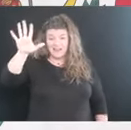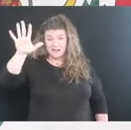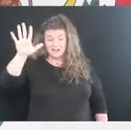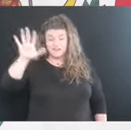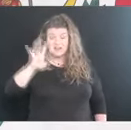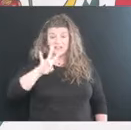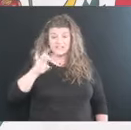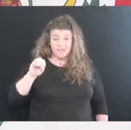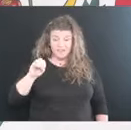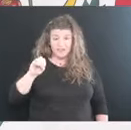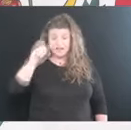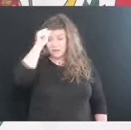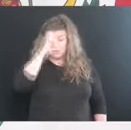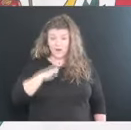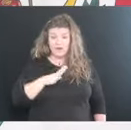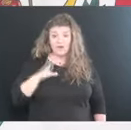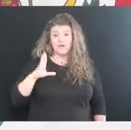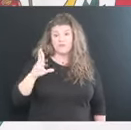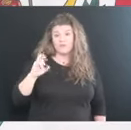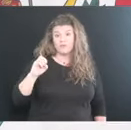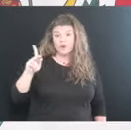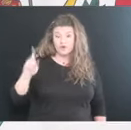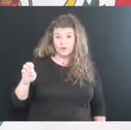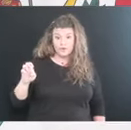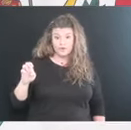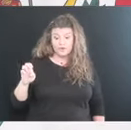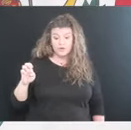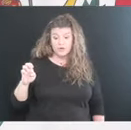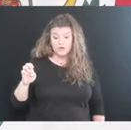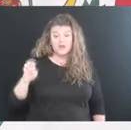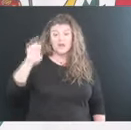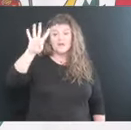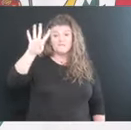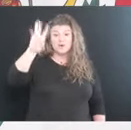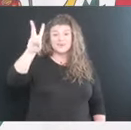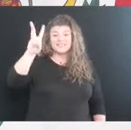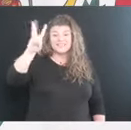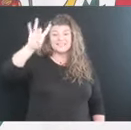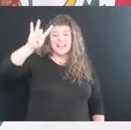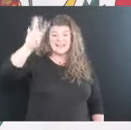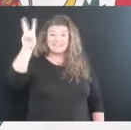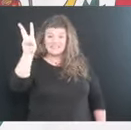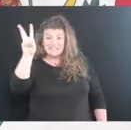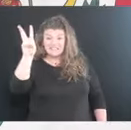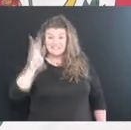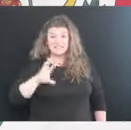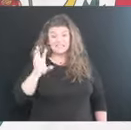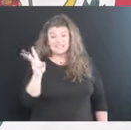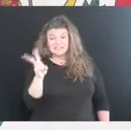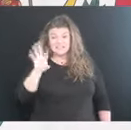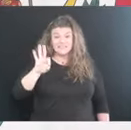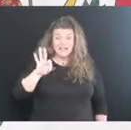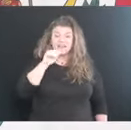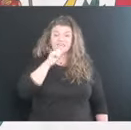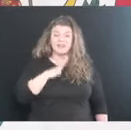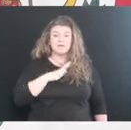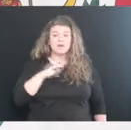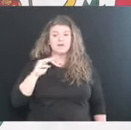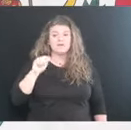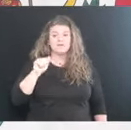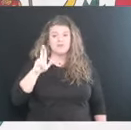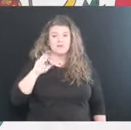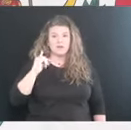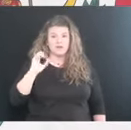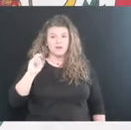a 70 year old male from Brooke County. The 4,686 death a 69 year old female from Marion